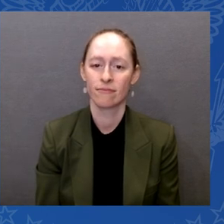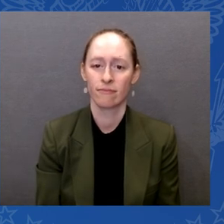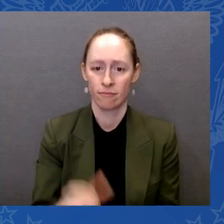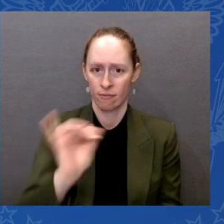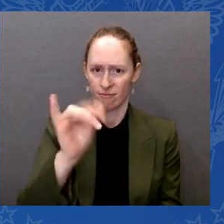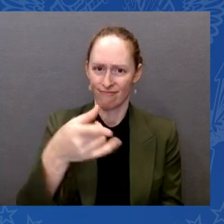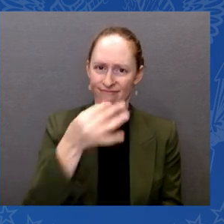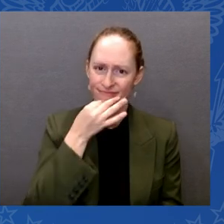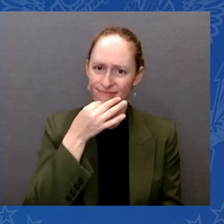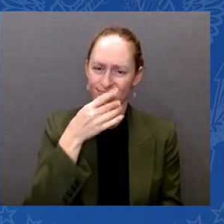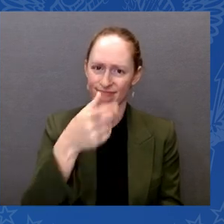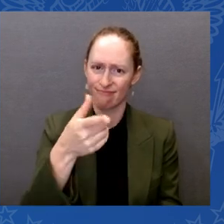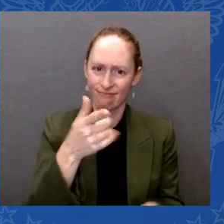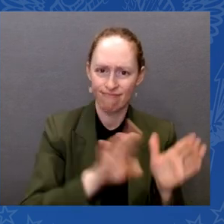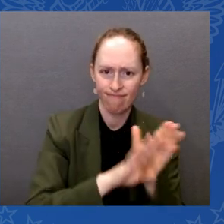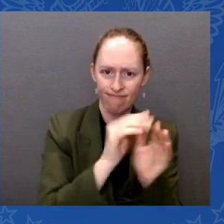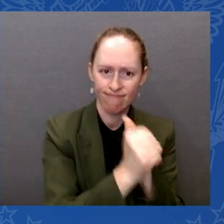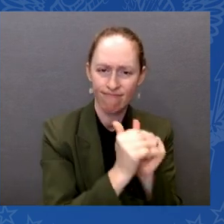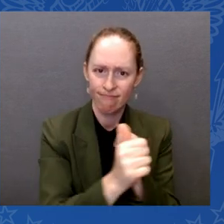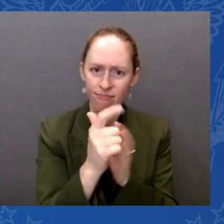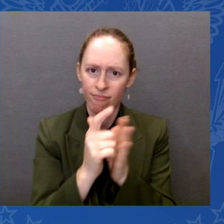and a good friend.